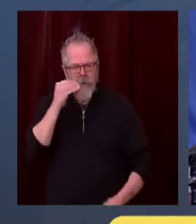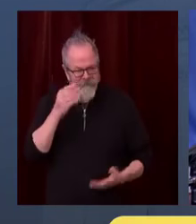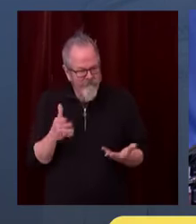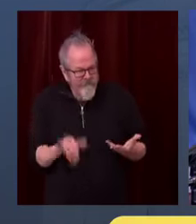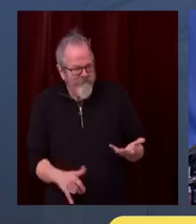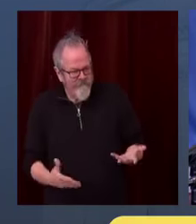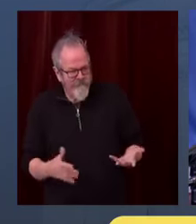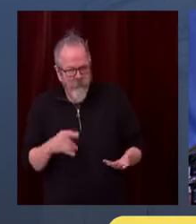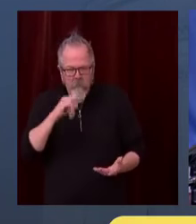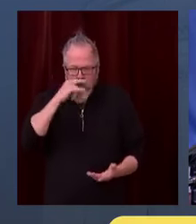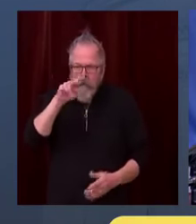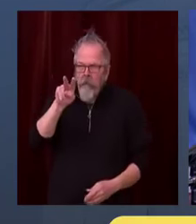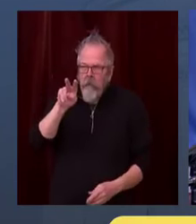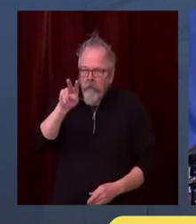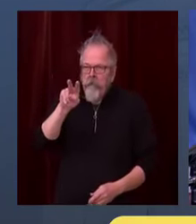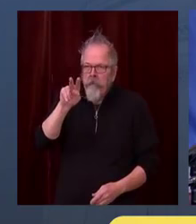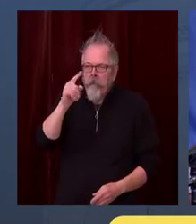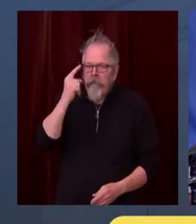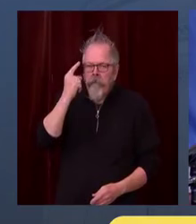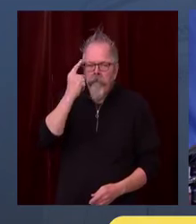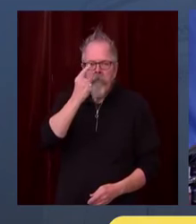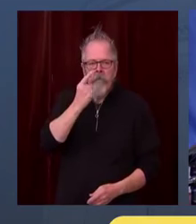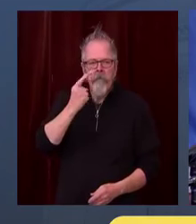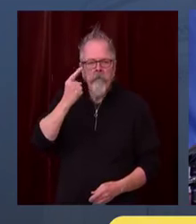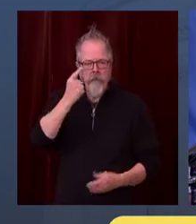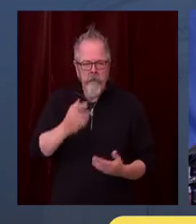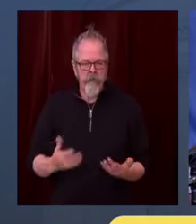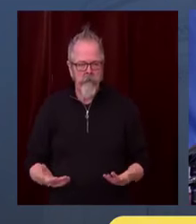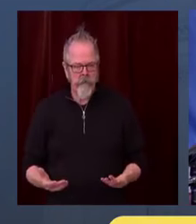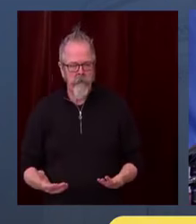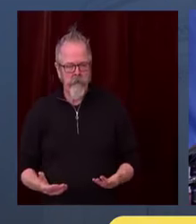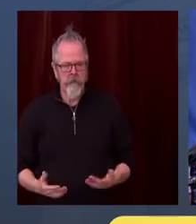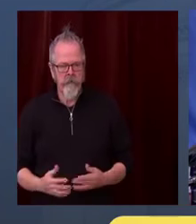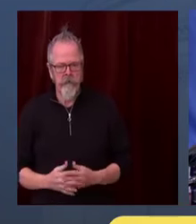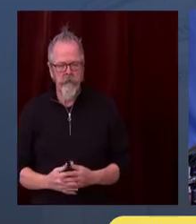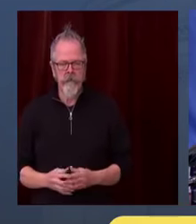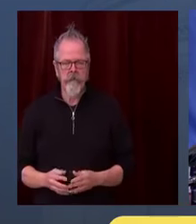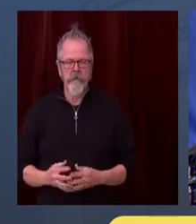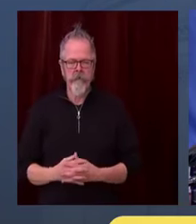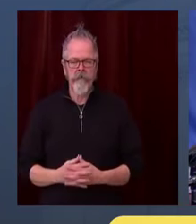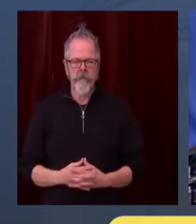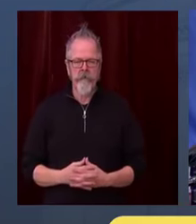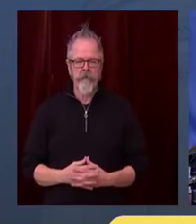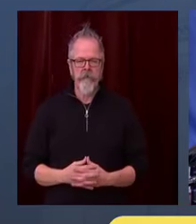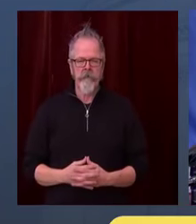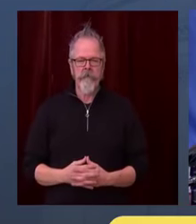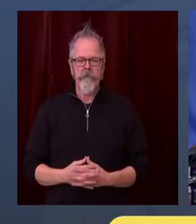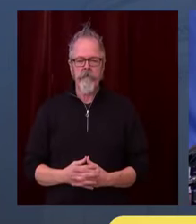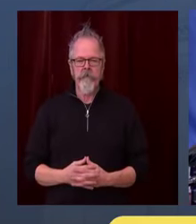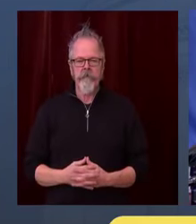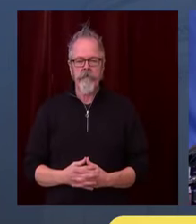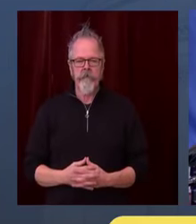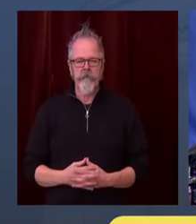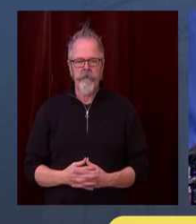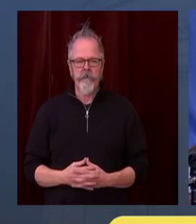Three last questions? Yeah, we've got three more. Up next, we'll go to Melissa Santos with PressCut. Go ahead, Melissa. Hi